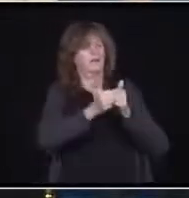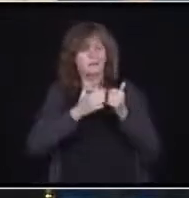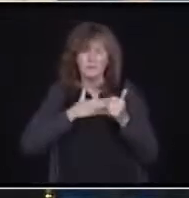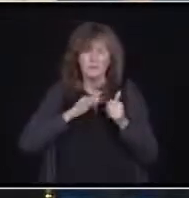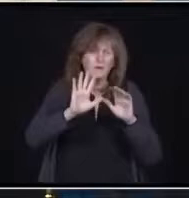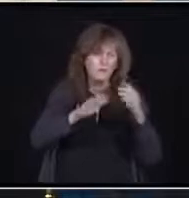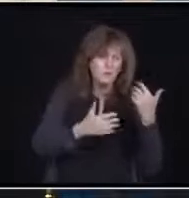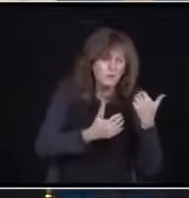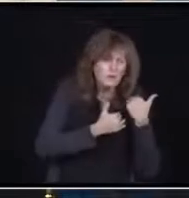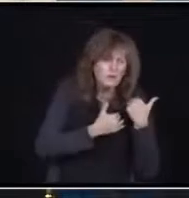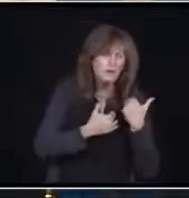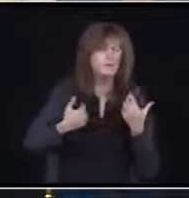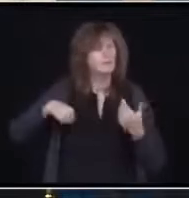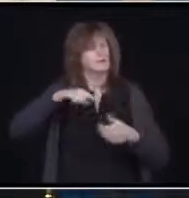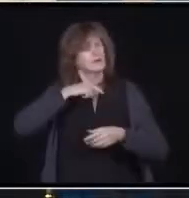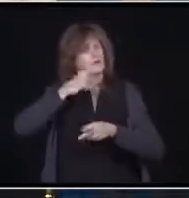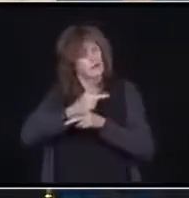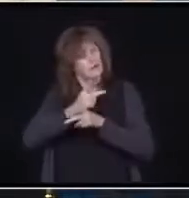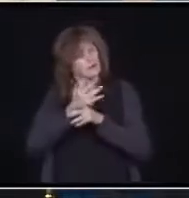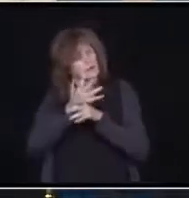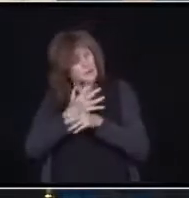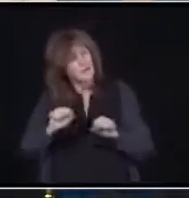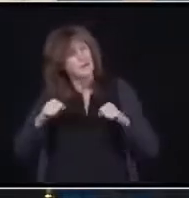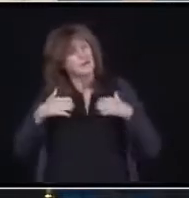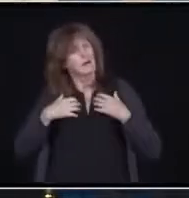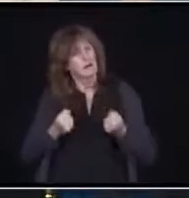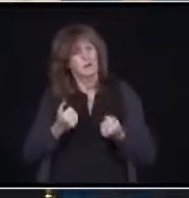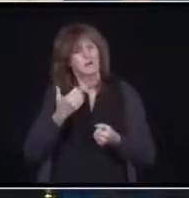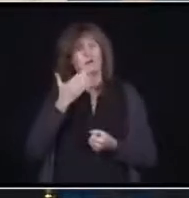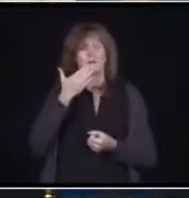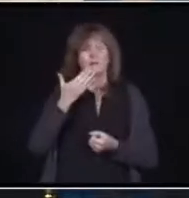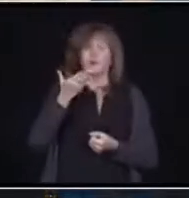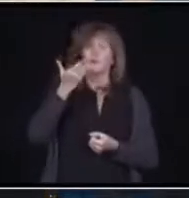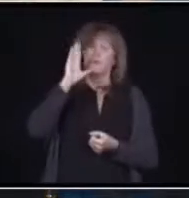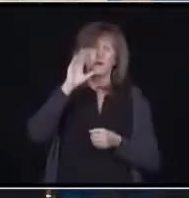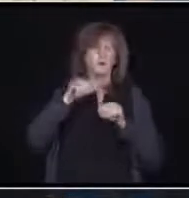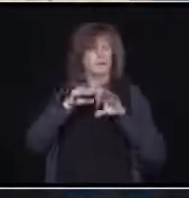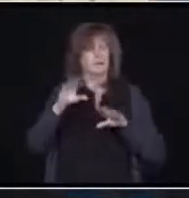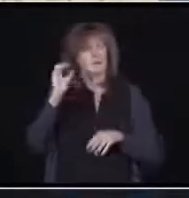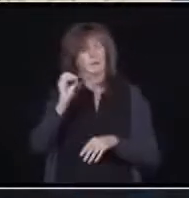Thank you and God bless the people of Ontario. Now I'll hand it over to Minister Elliott.